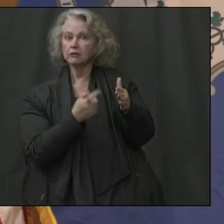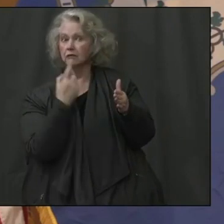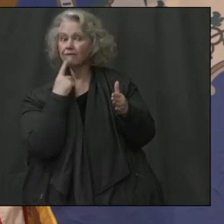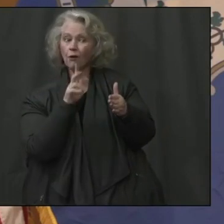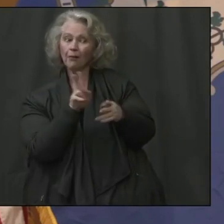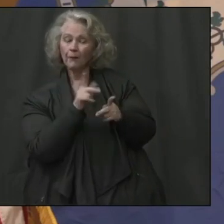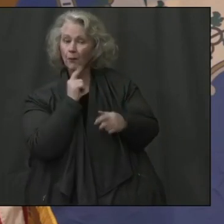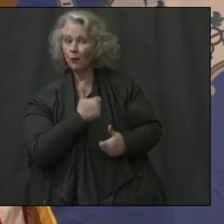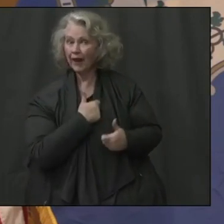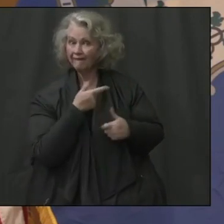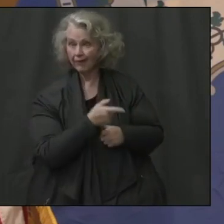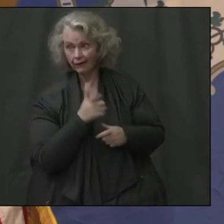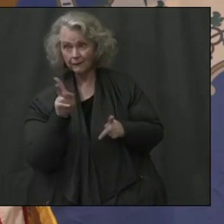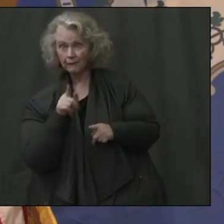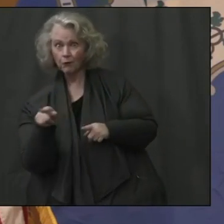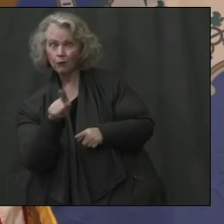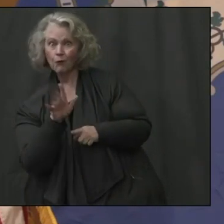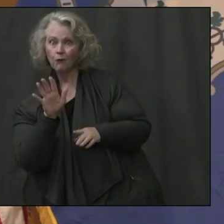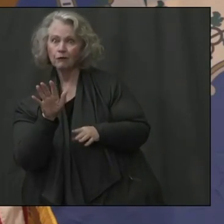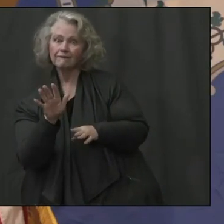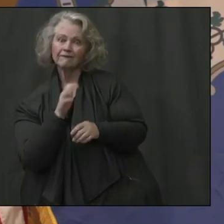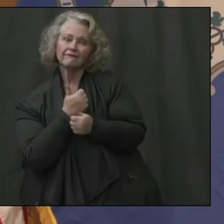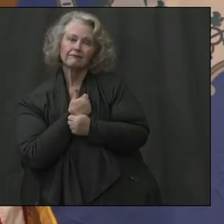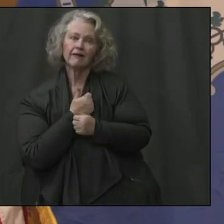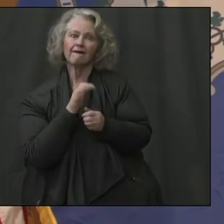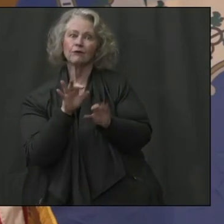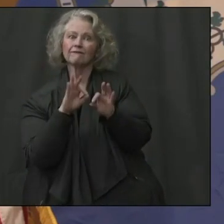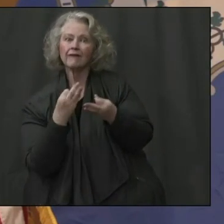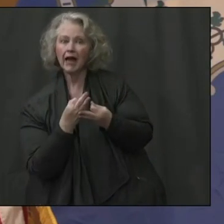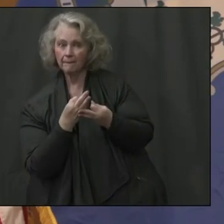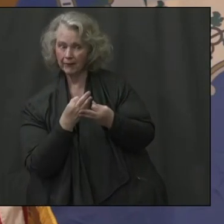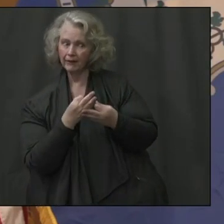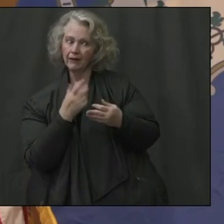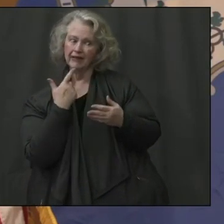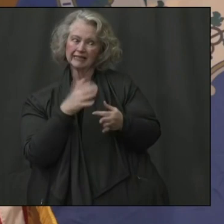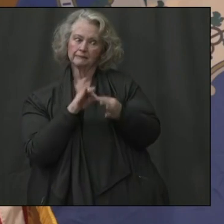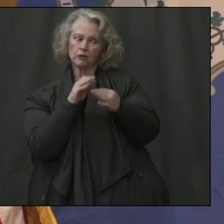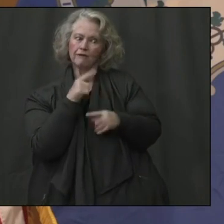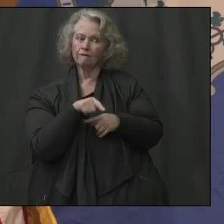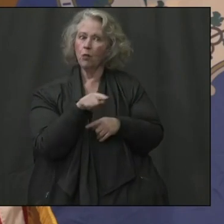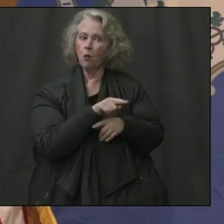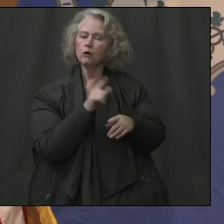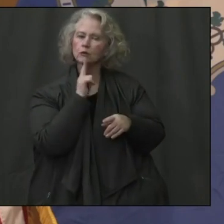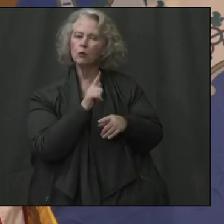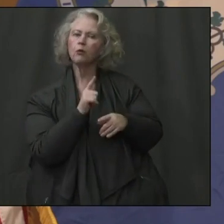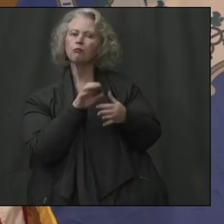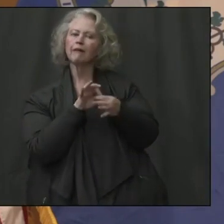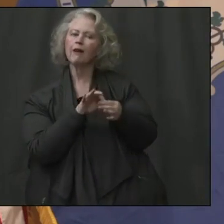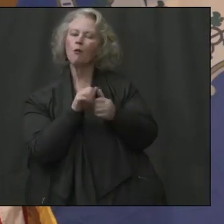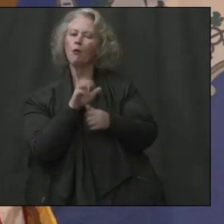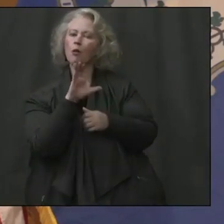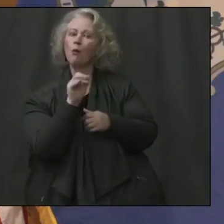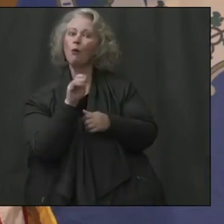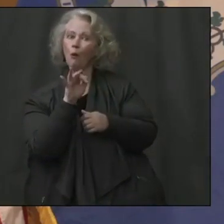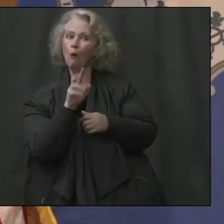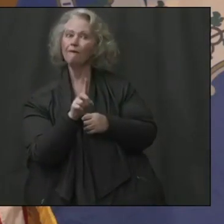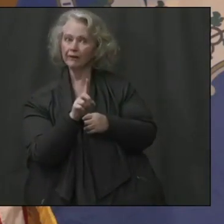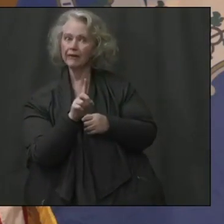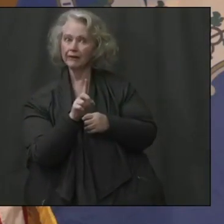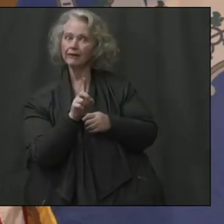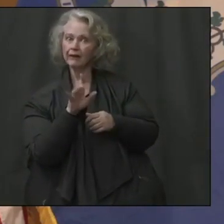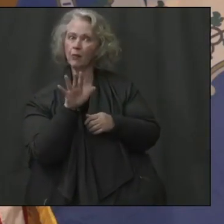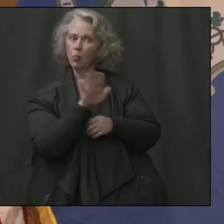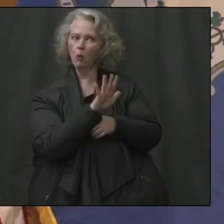in their facilities, as well as supporting, um, COVID-specific rates for, um, facilities that will serve that population.